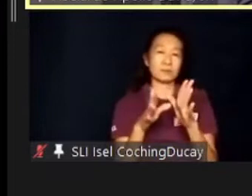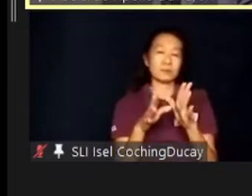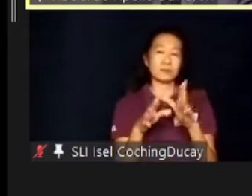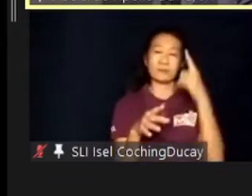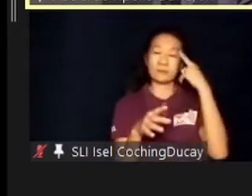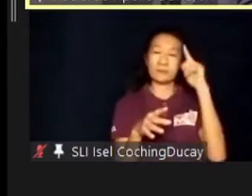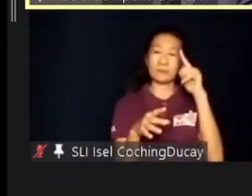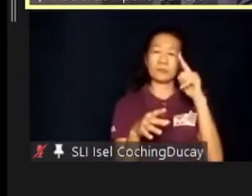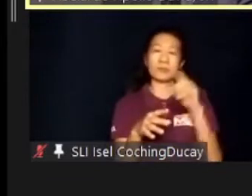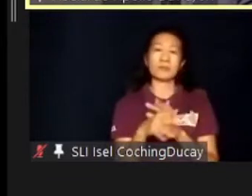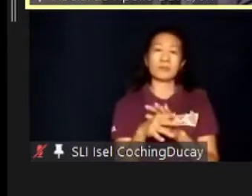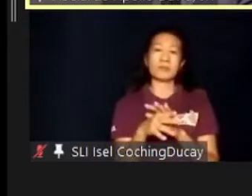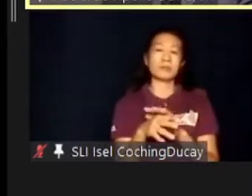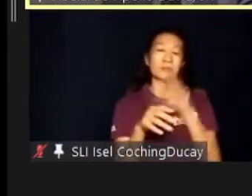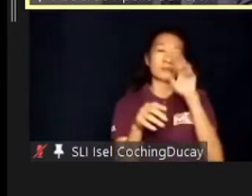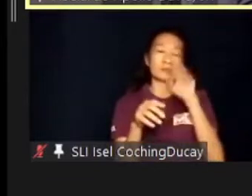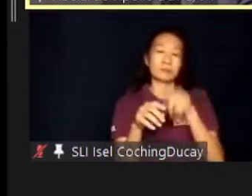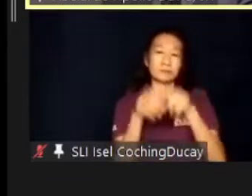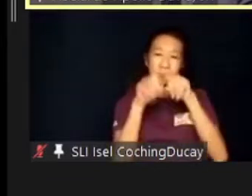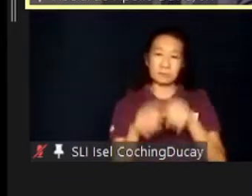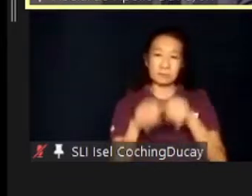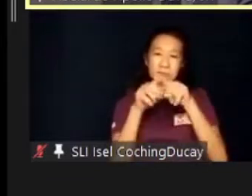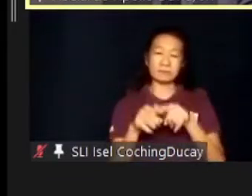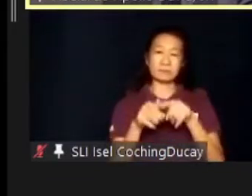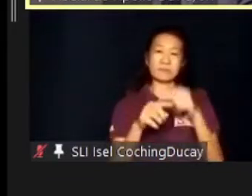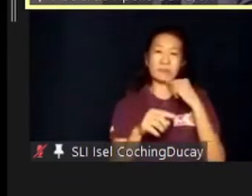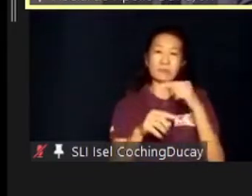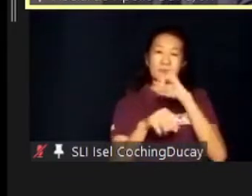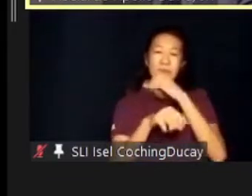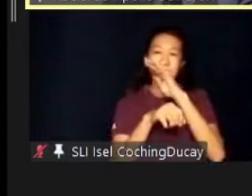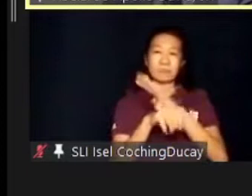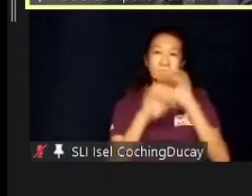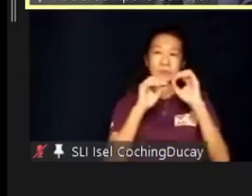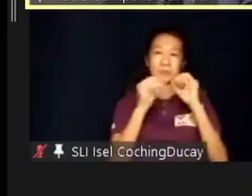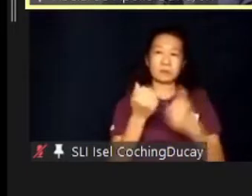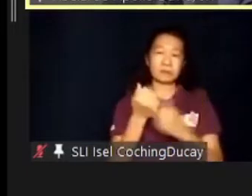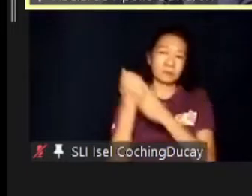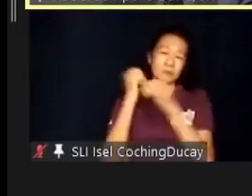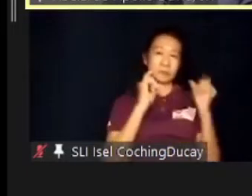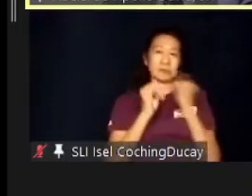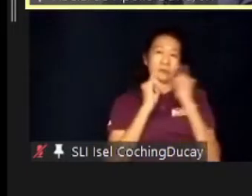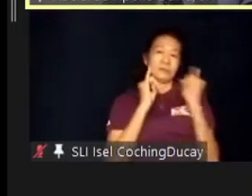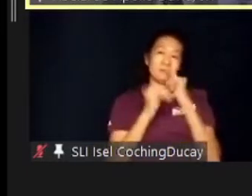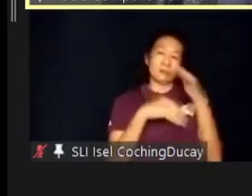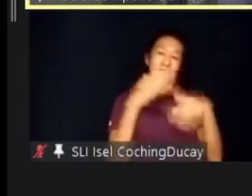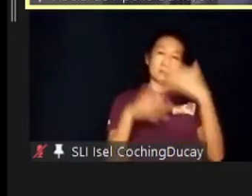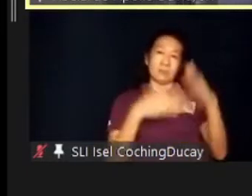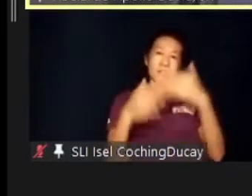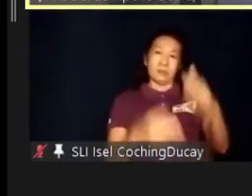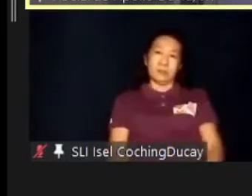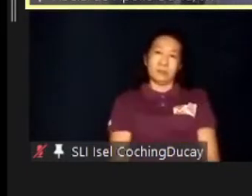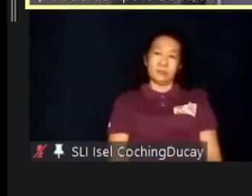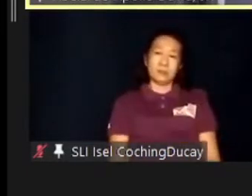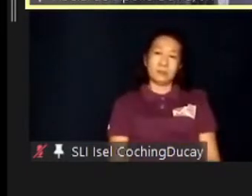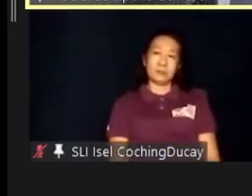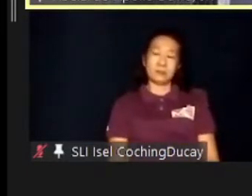are discussed. ILC then sends a job coach who can assist in the interview process. Once